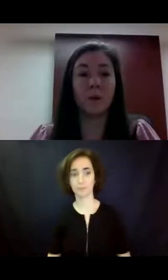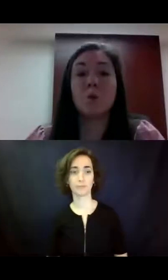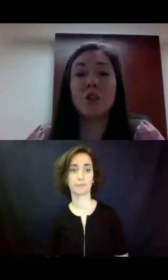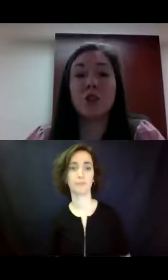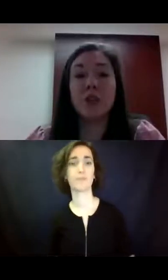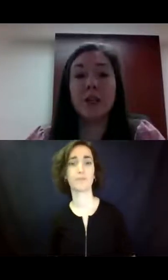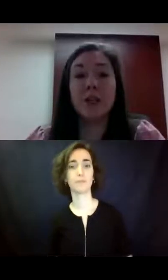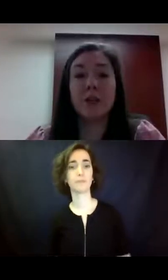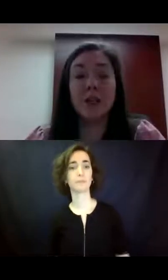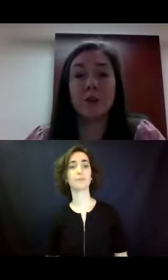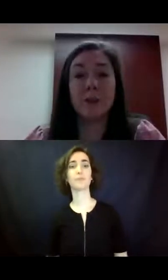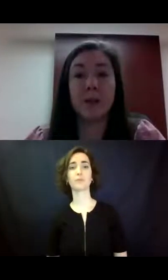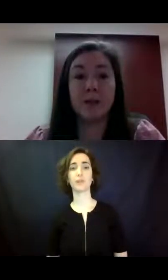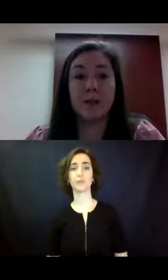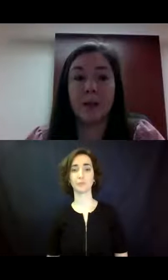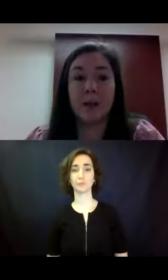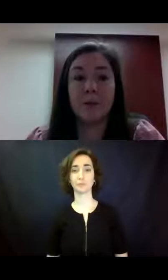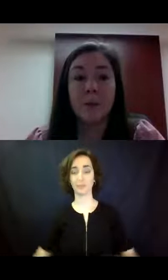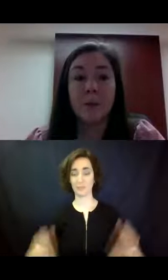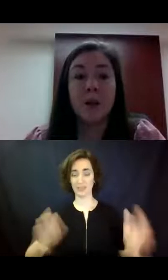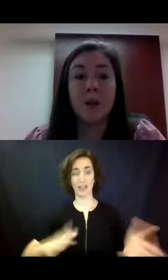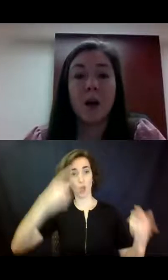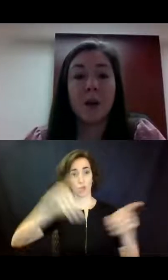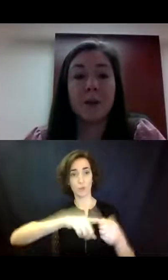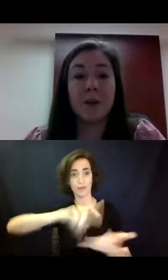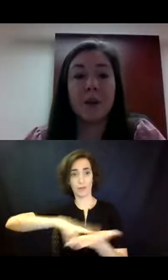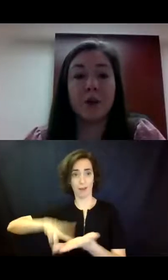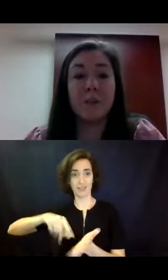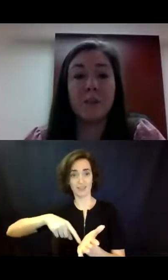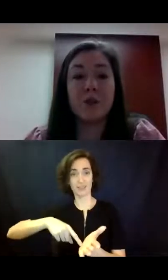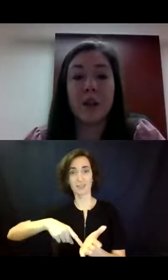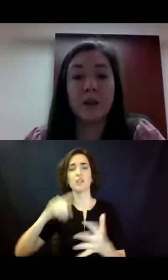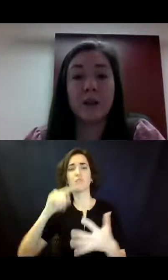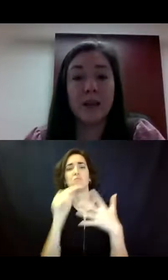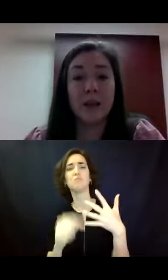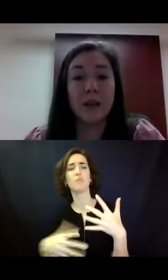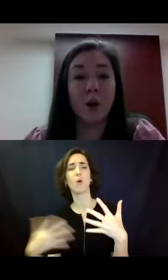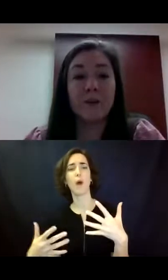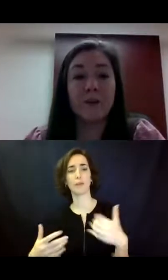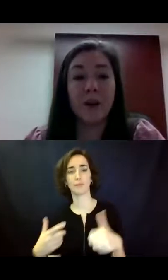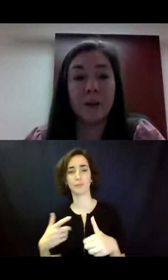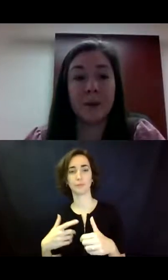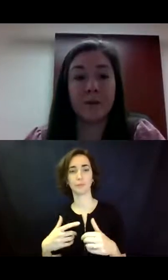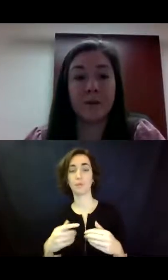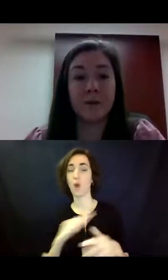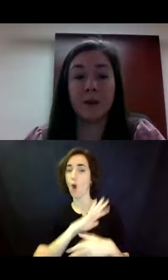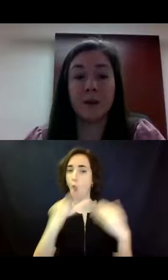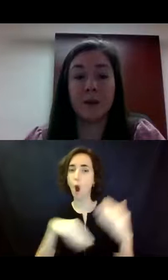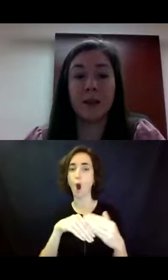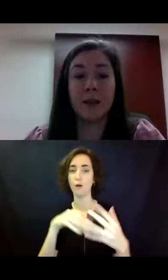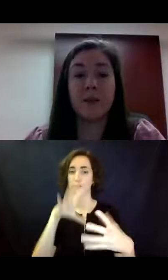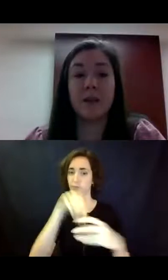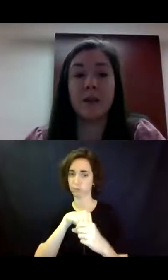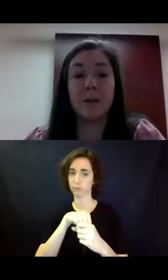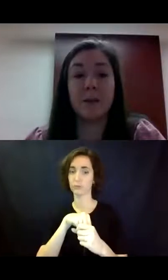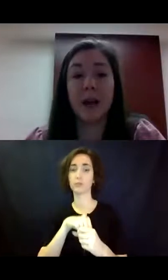So what should the agreement contain? Um, the agreement shall contain all of the following information. It must